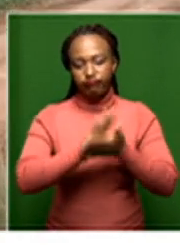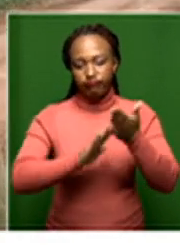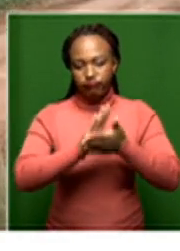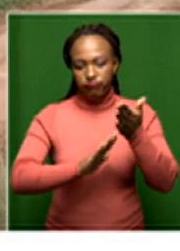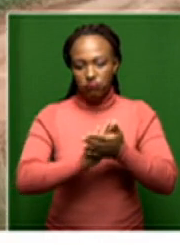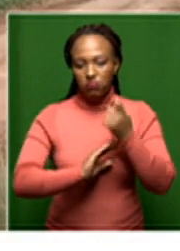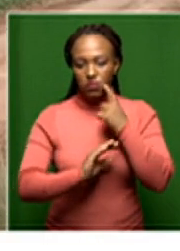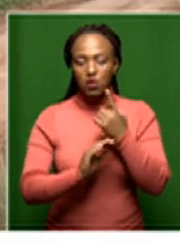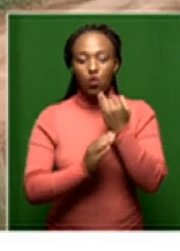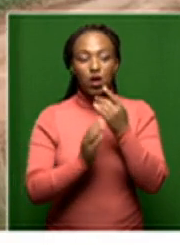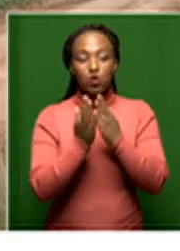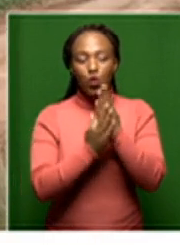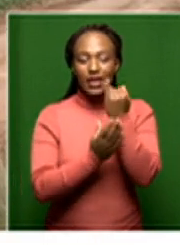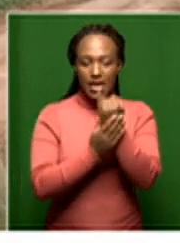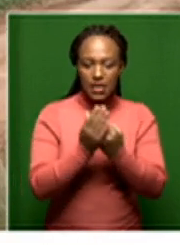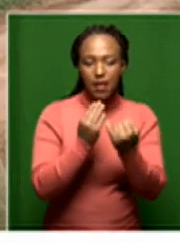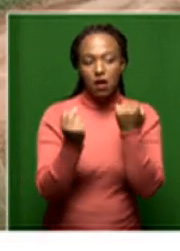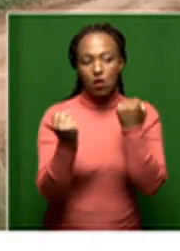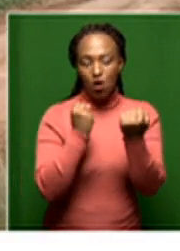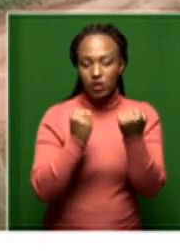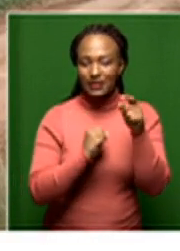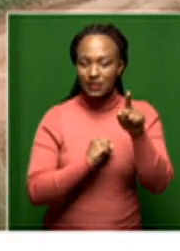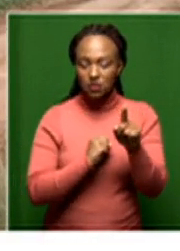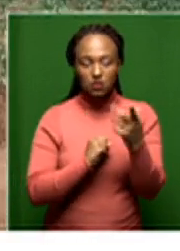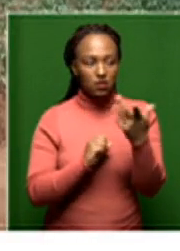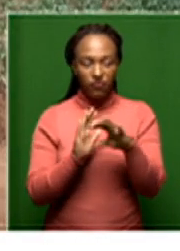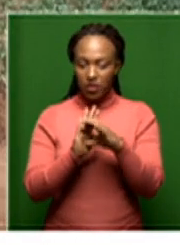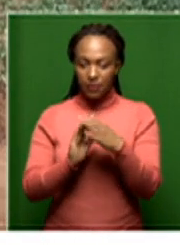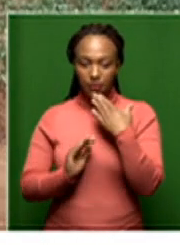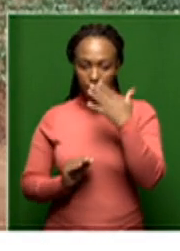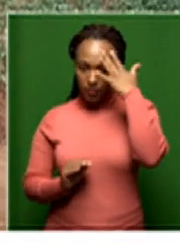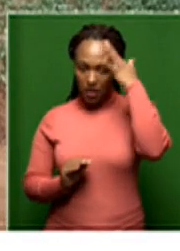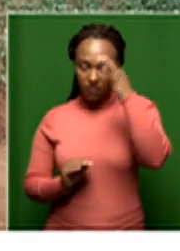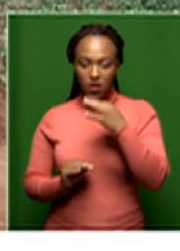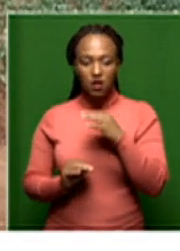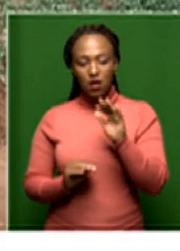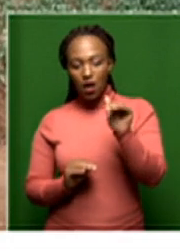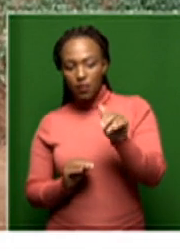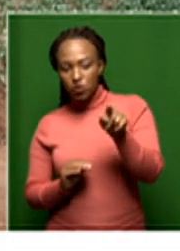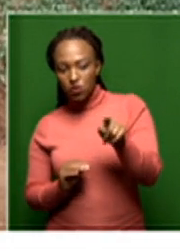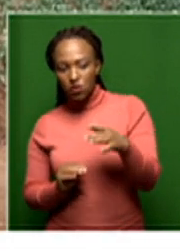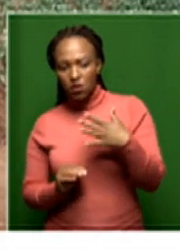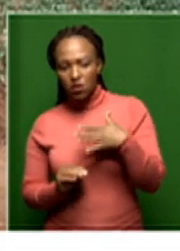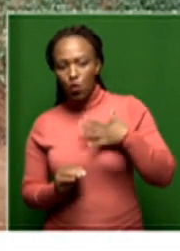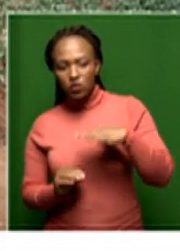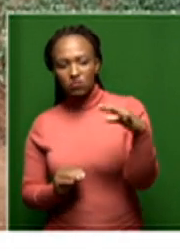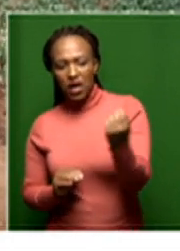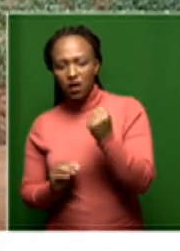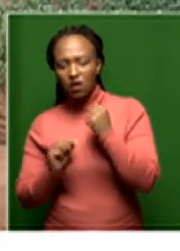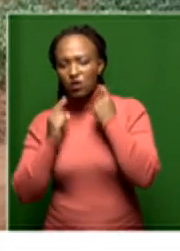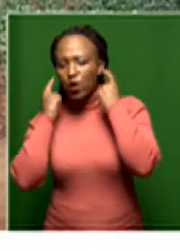an independent judiciary so that if, for instance, the government comes for you and they say they want to take your earring,